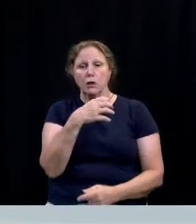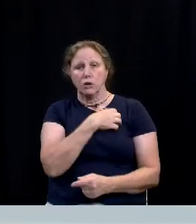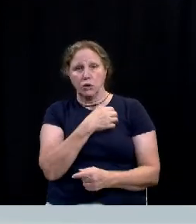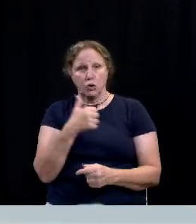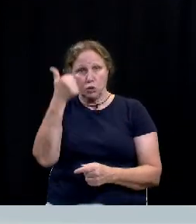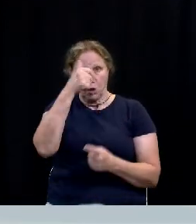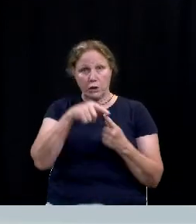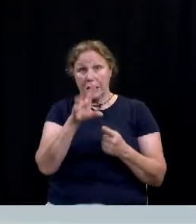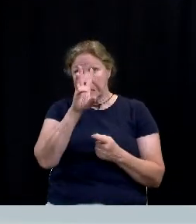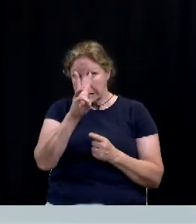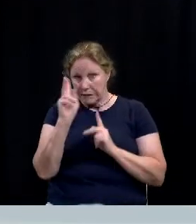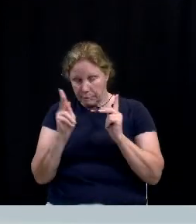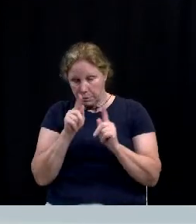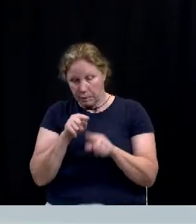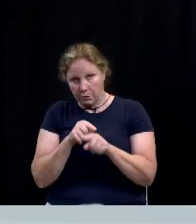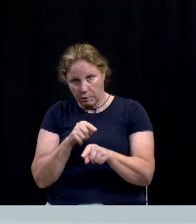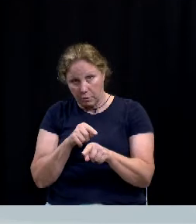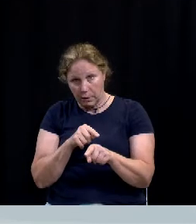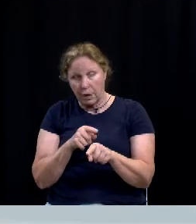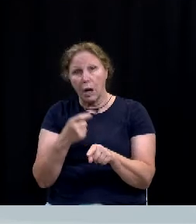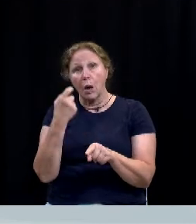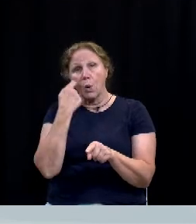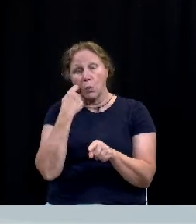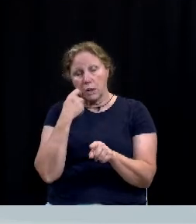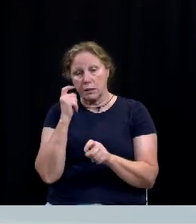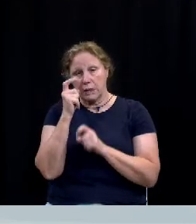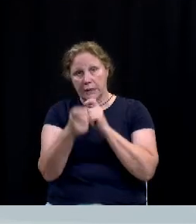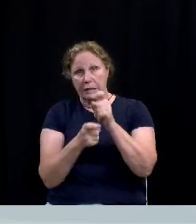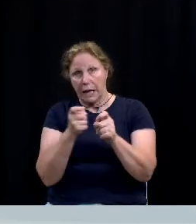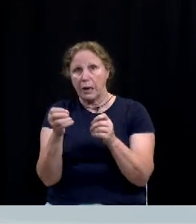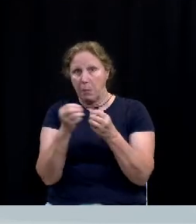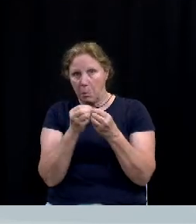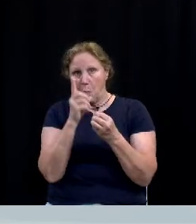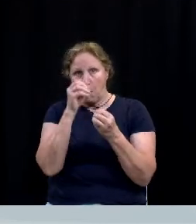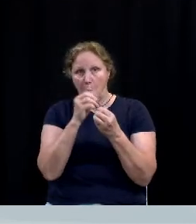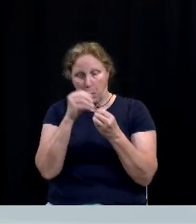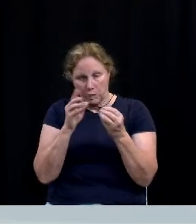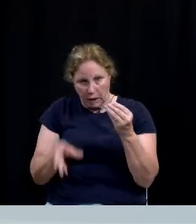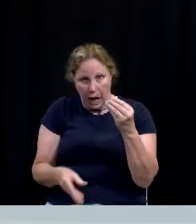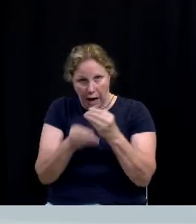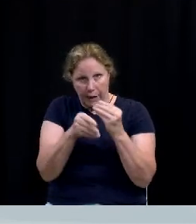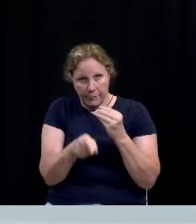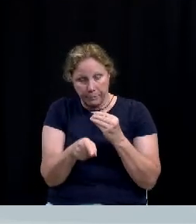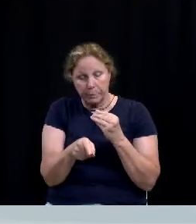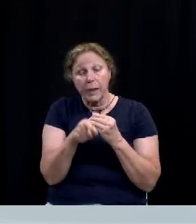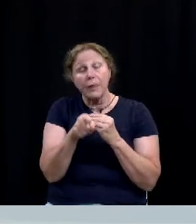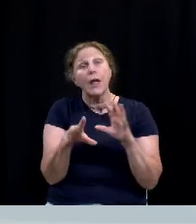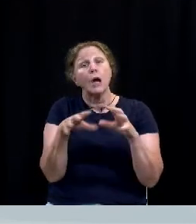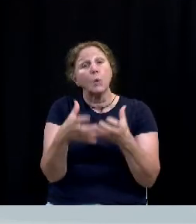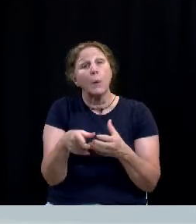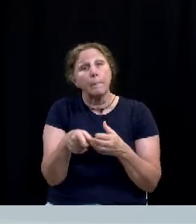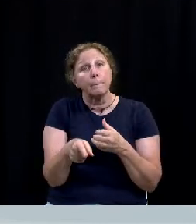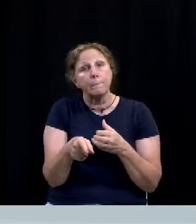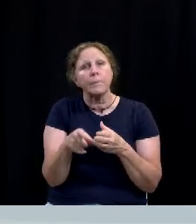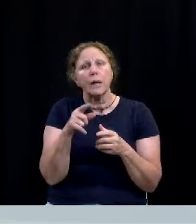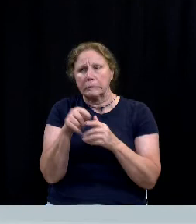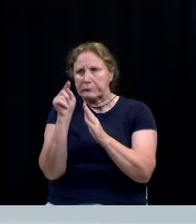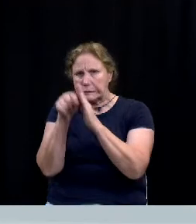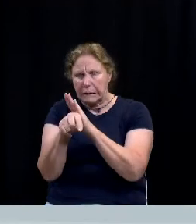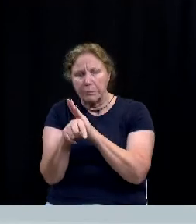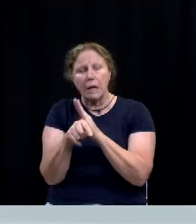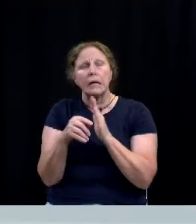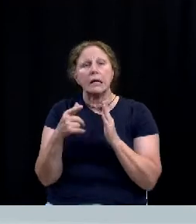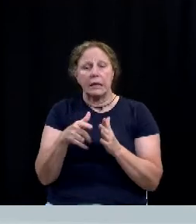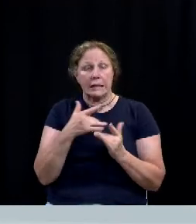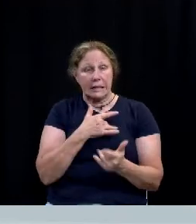detectives has recently been assigned an additional investigator this unit which investigates homicides frequently